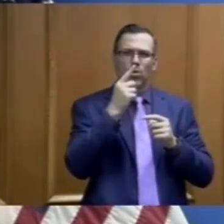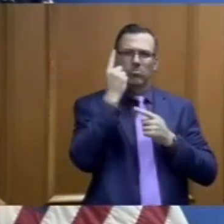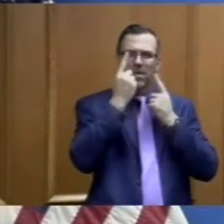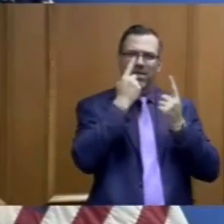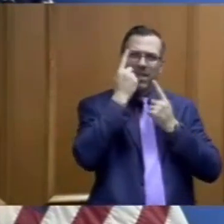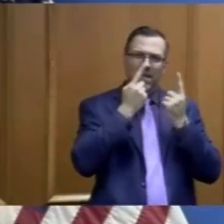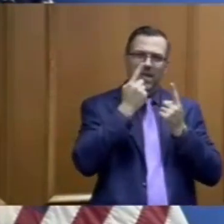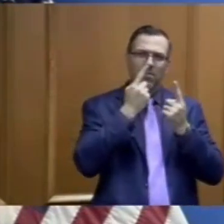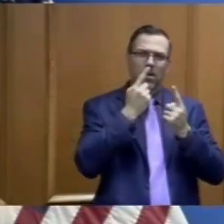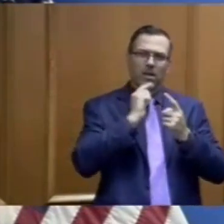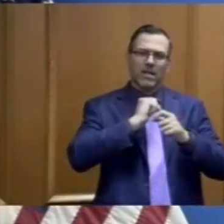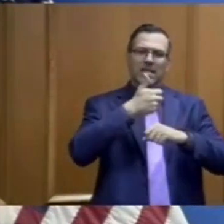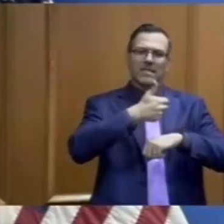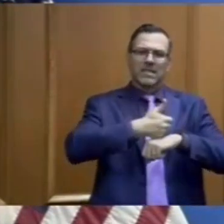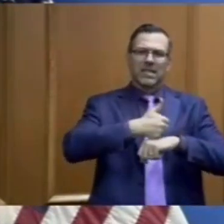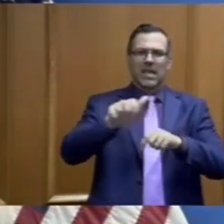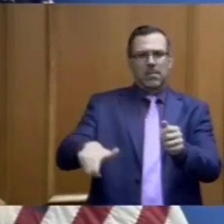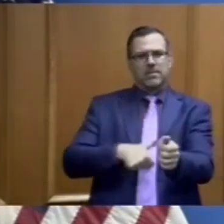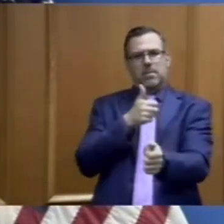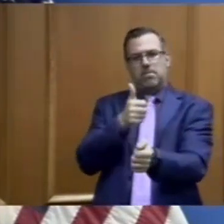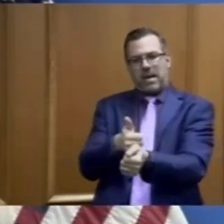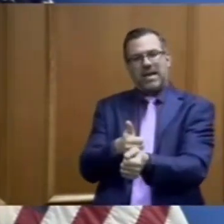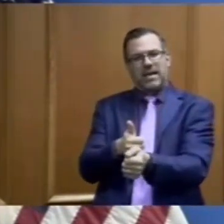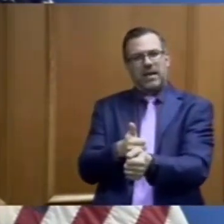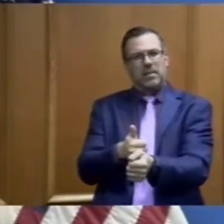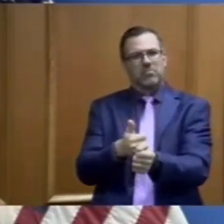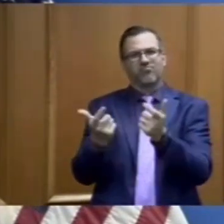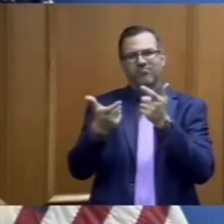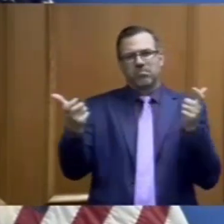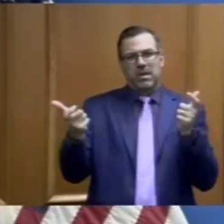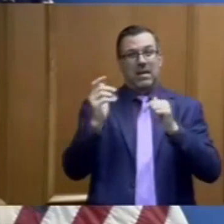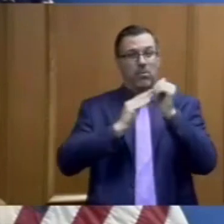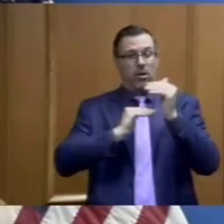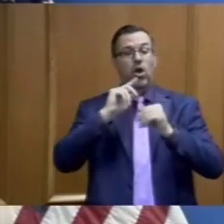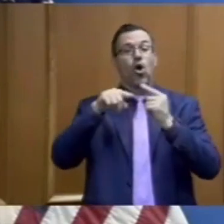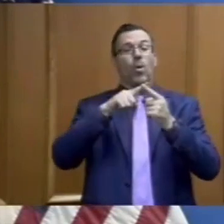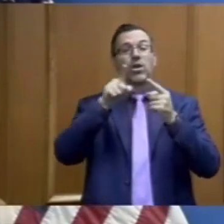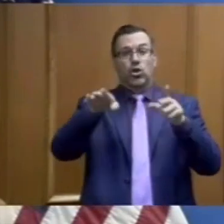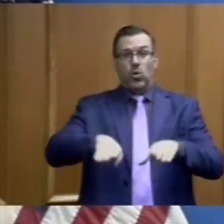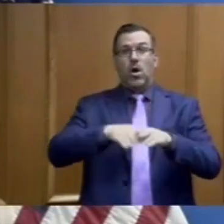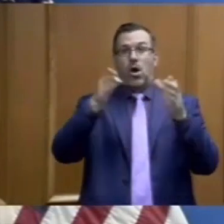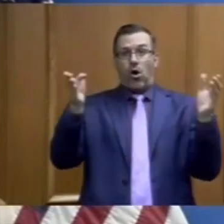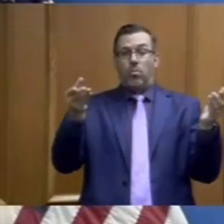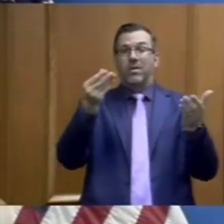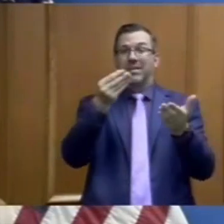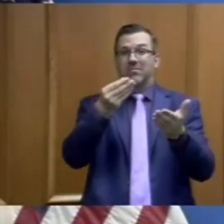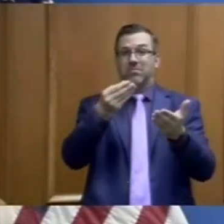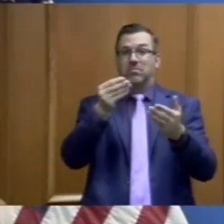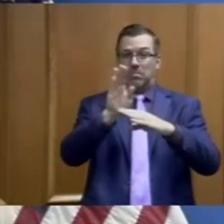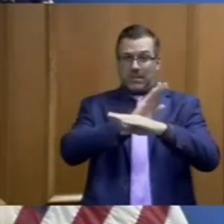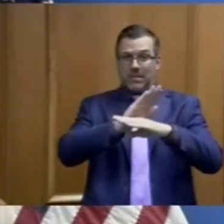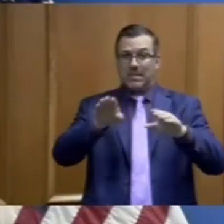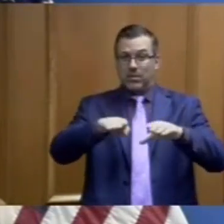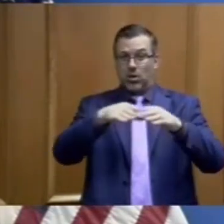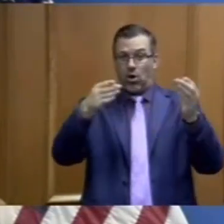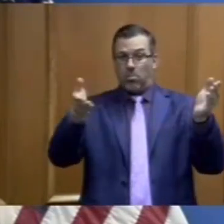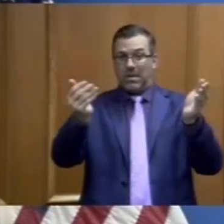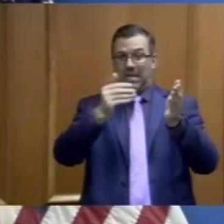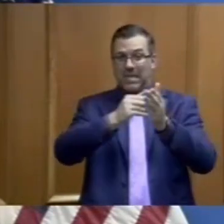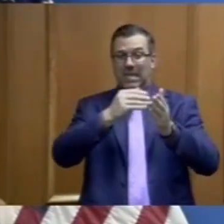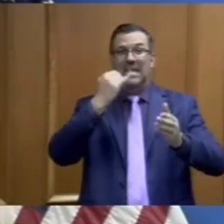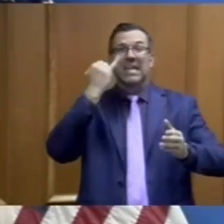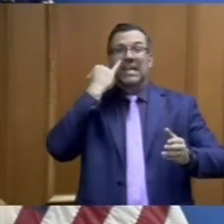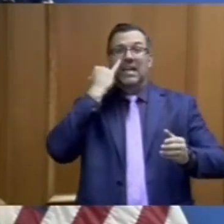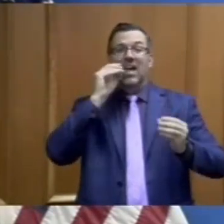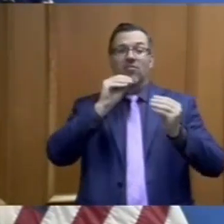hospitalizations, just in case the, you know, when you reopen the economy, there's a surge and a need for